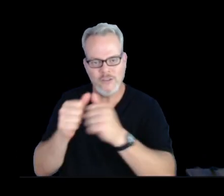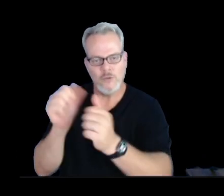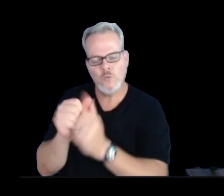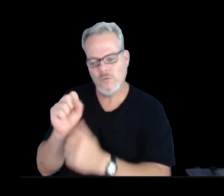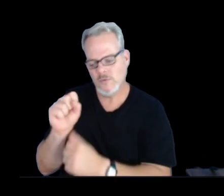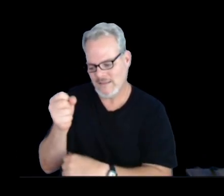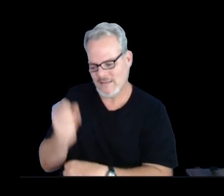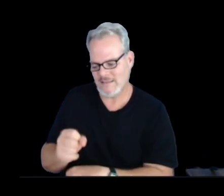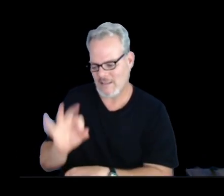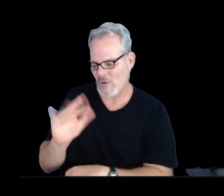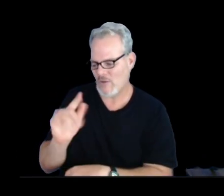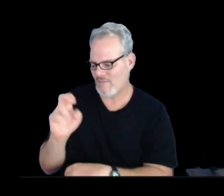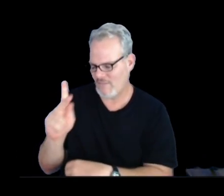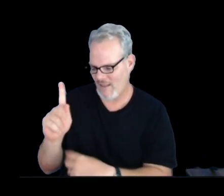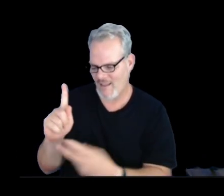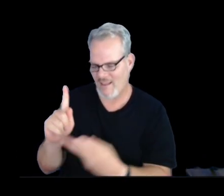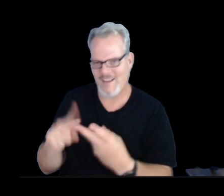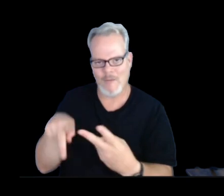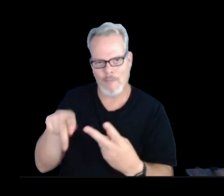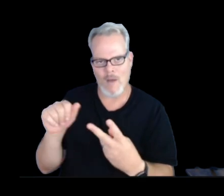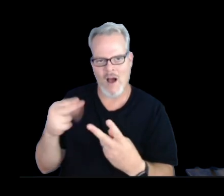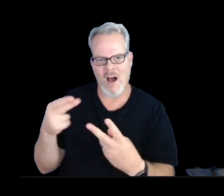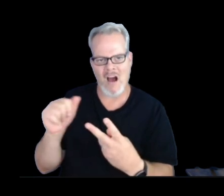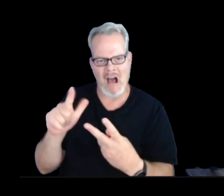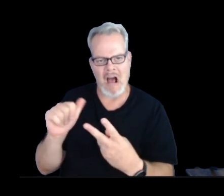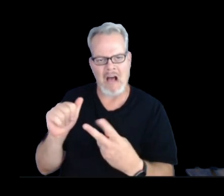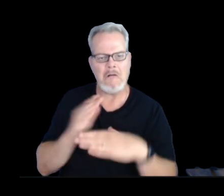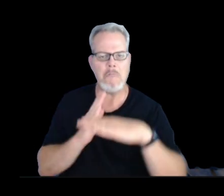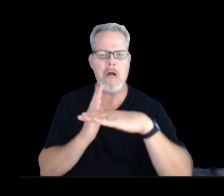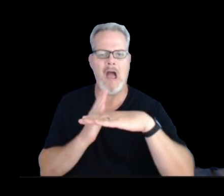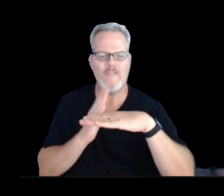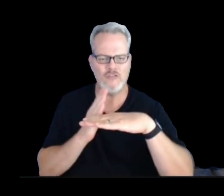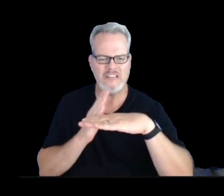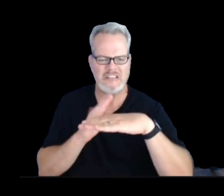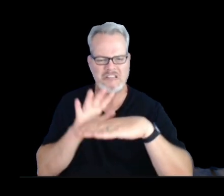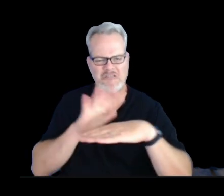Pahala, but at average or lower than average rates there.